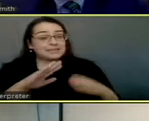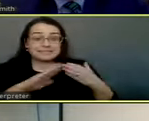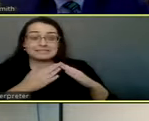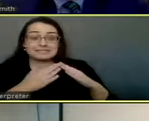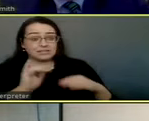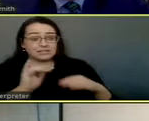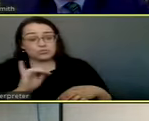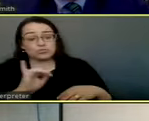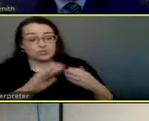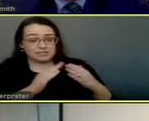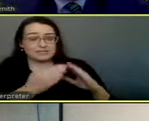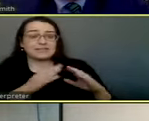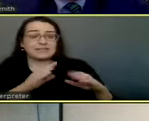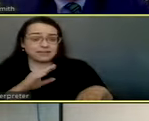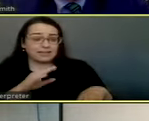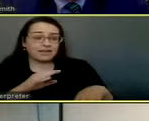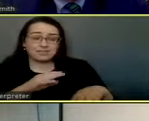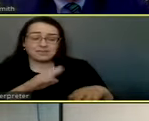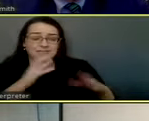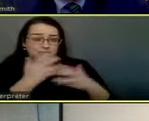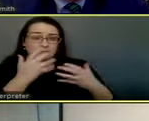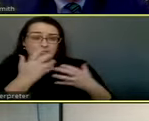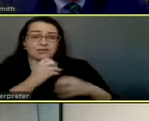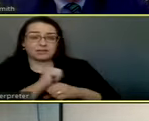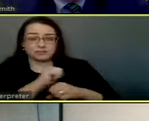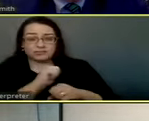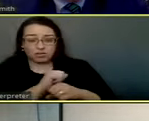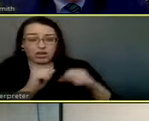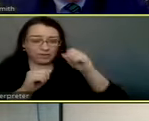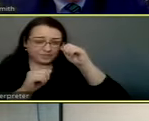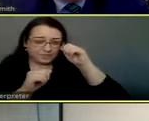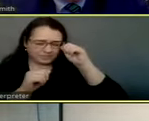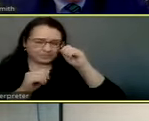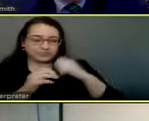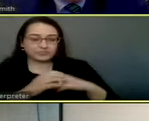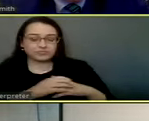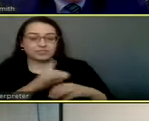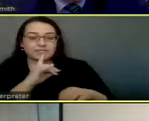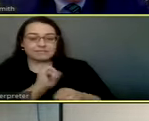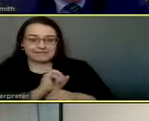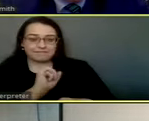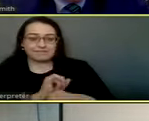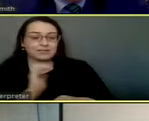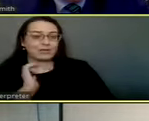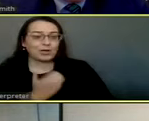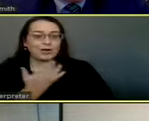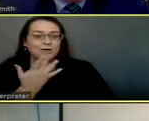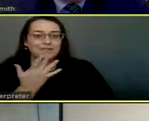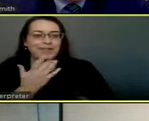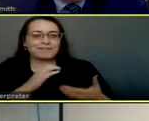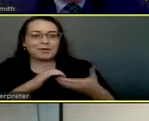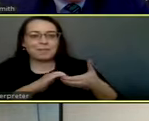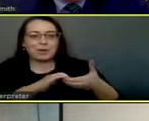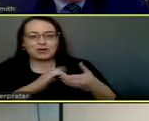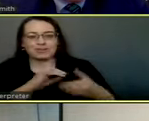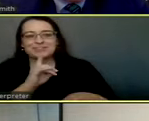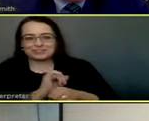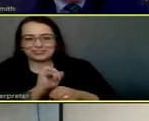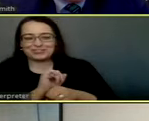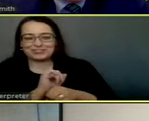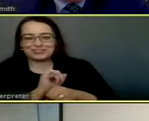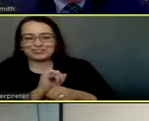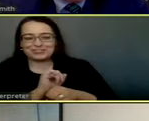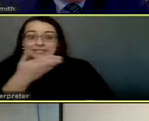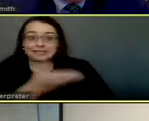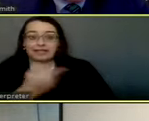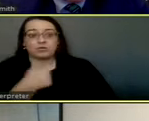So the city does also. They do an awesome job. I mean, they're definitely our favorite partner for sure. I mean, they're always